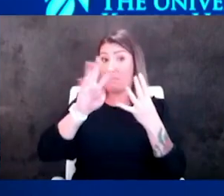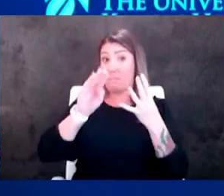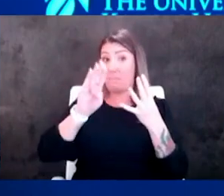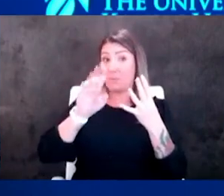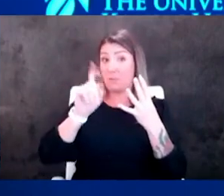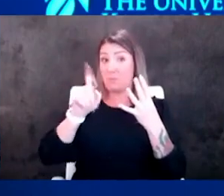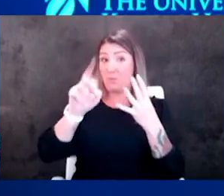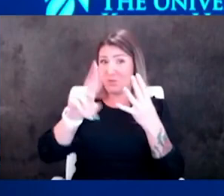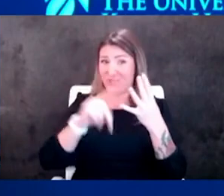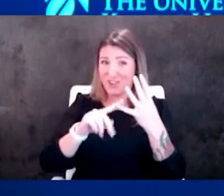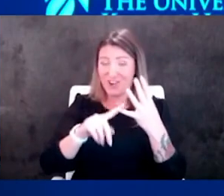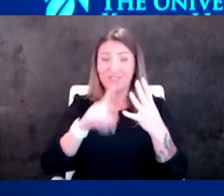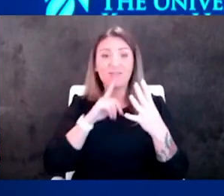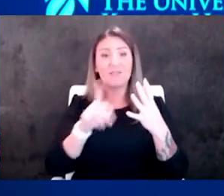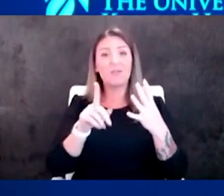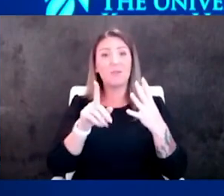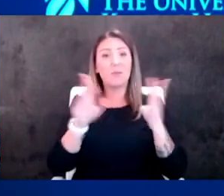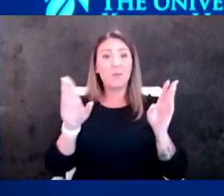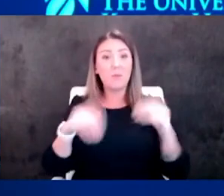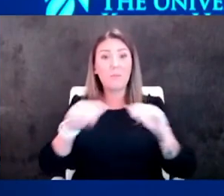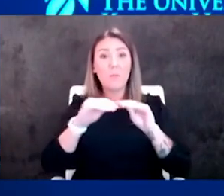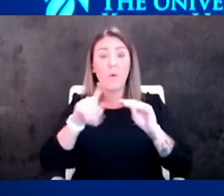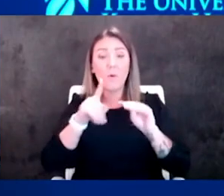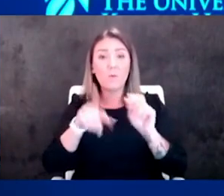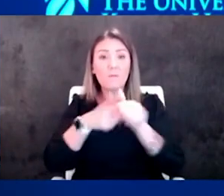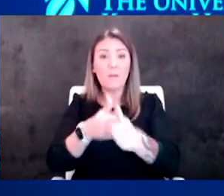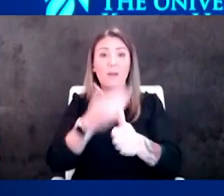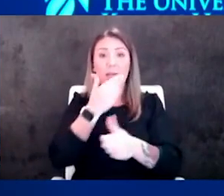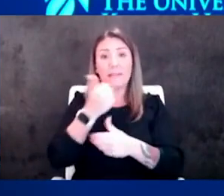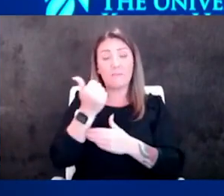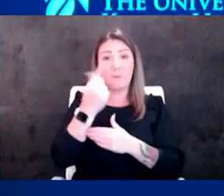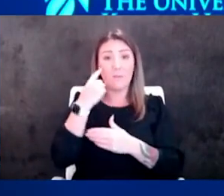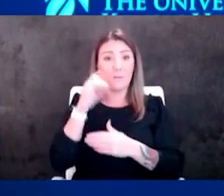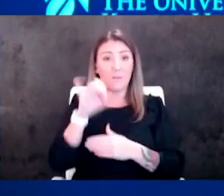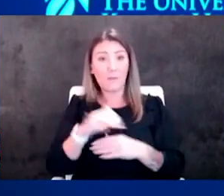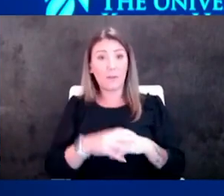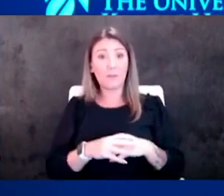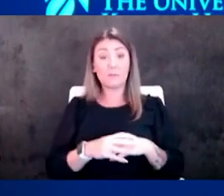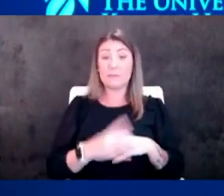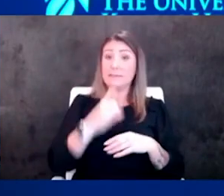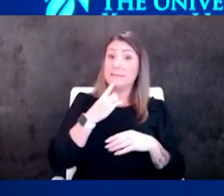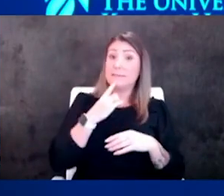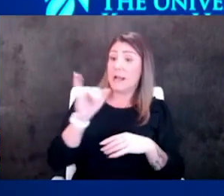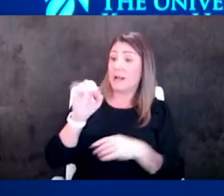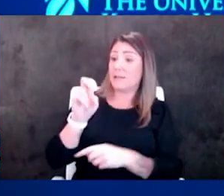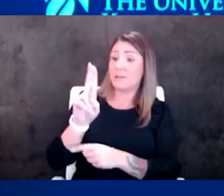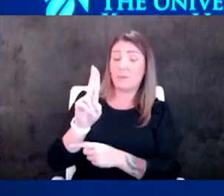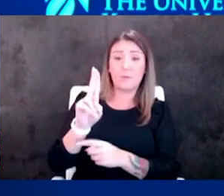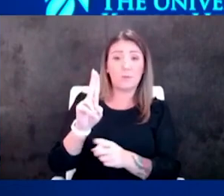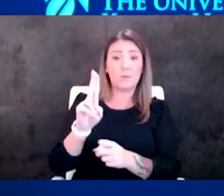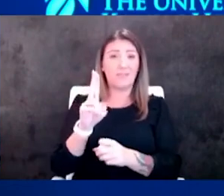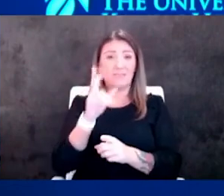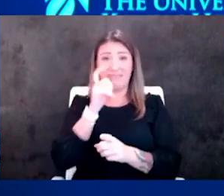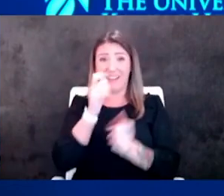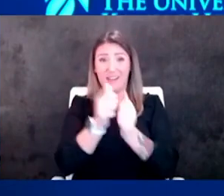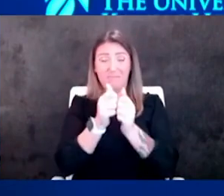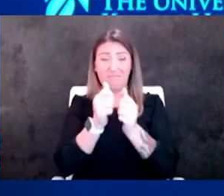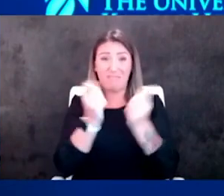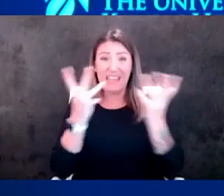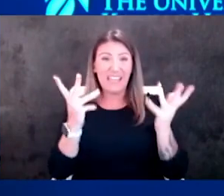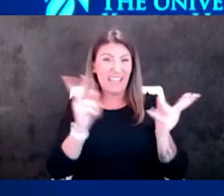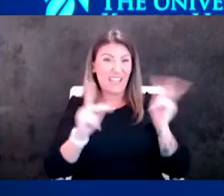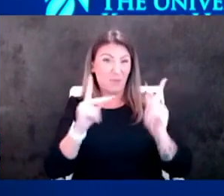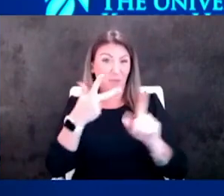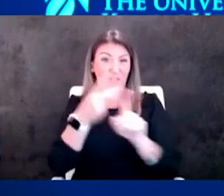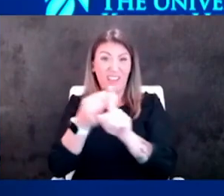you know we gotta the more you follow it the better off you are and just to say in the icu not so many vaccinated patients these are all folks who are just